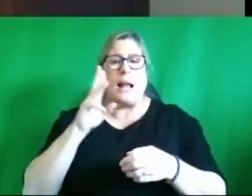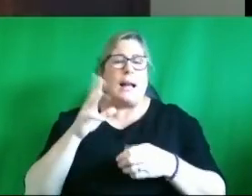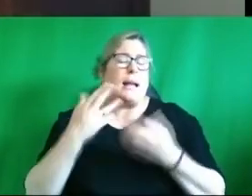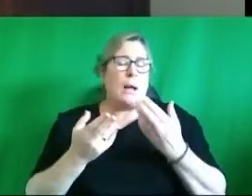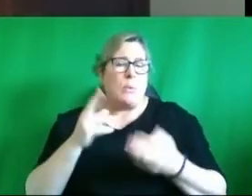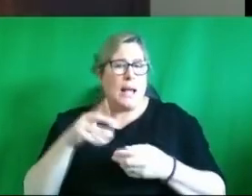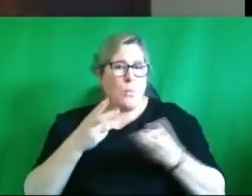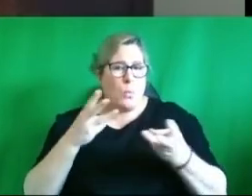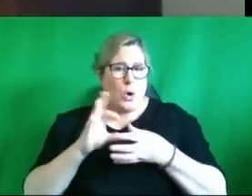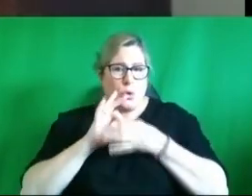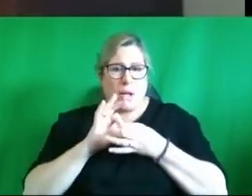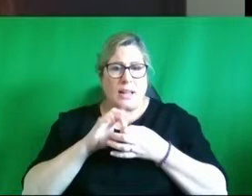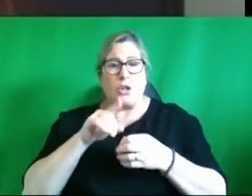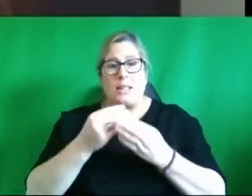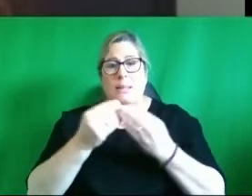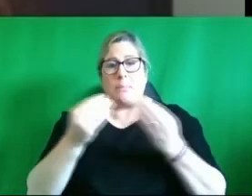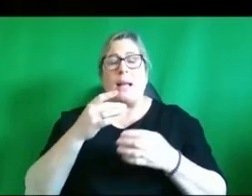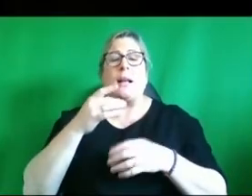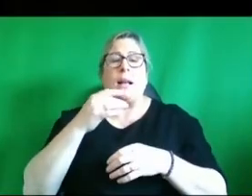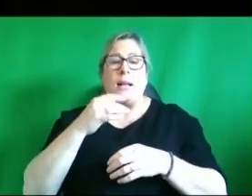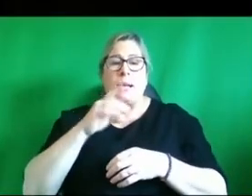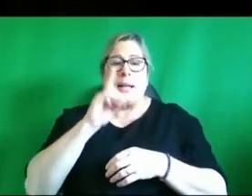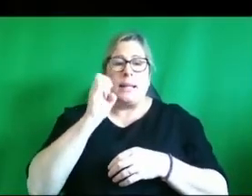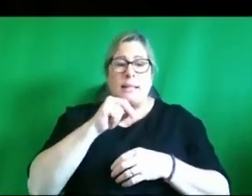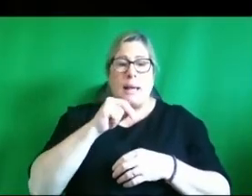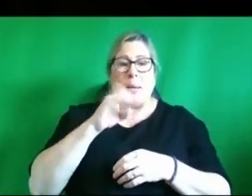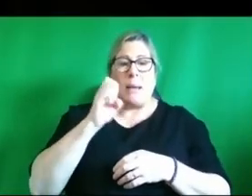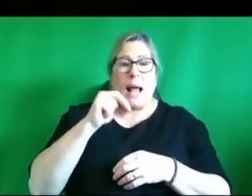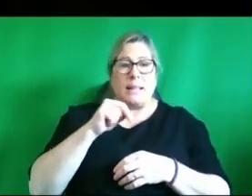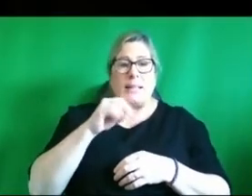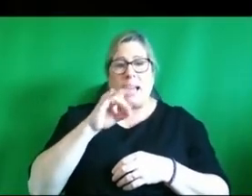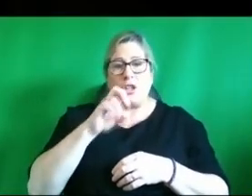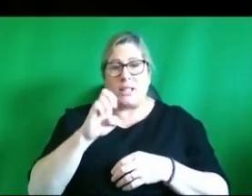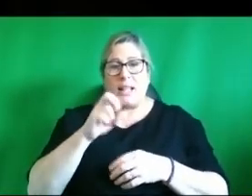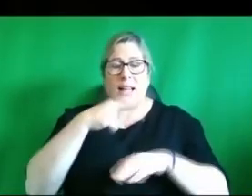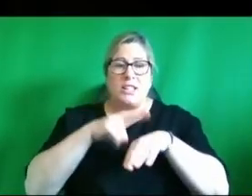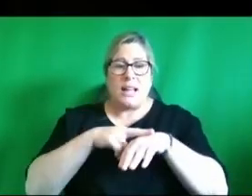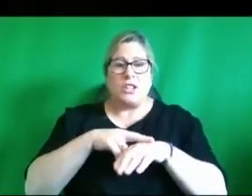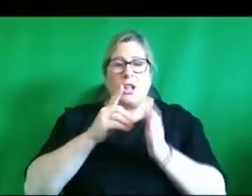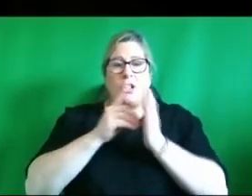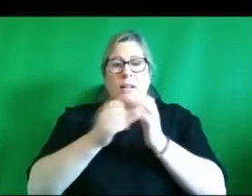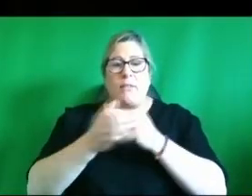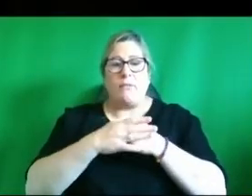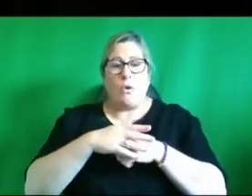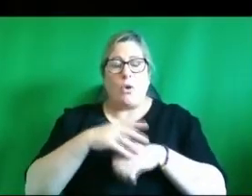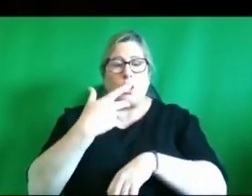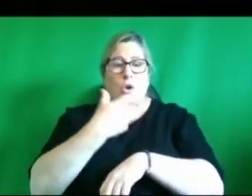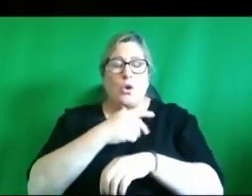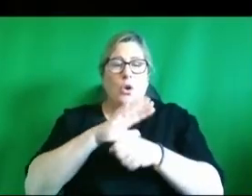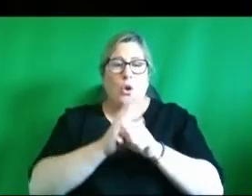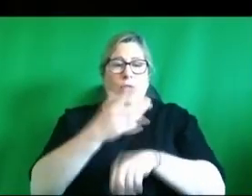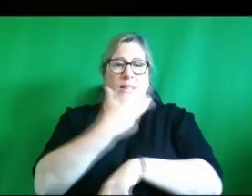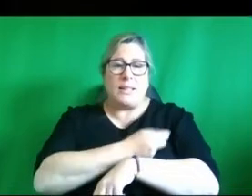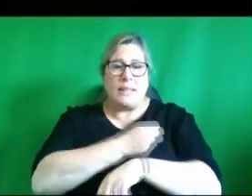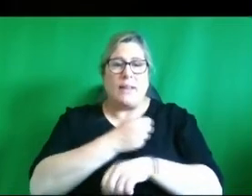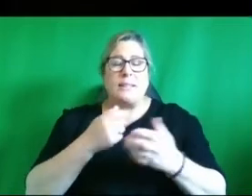this panel is made up of Damian McCallion who is the HSE national director for the COVID-19 vaccination program and he's director